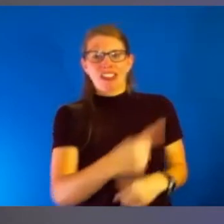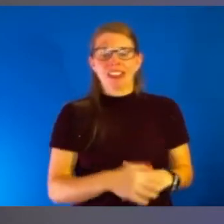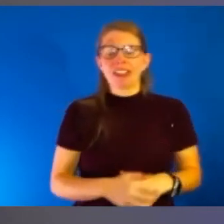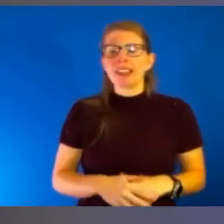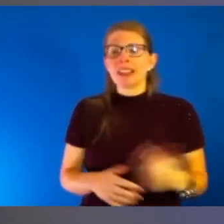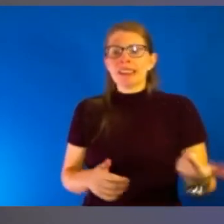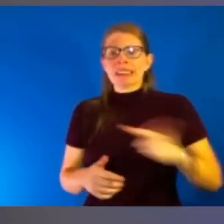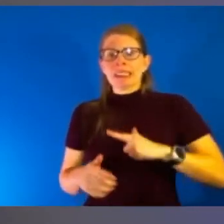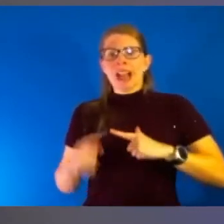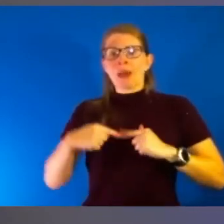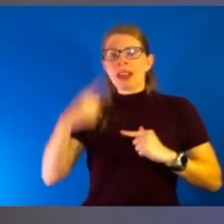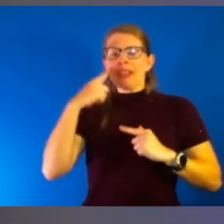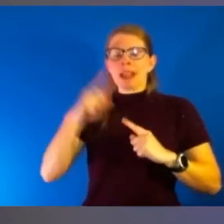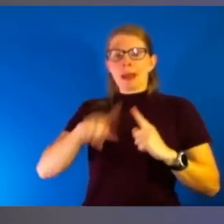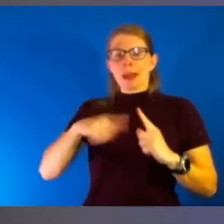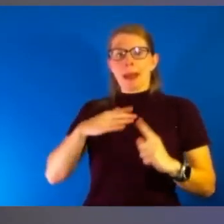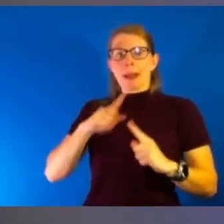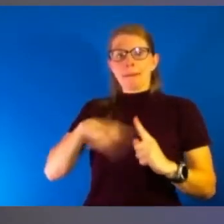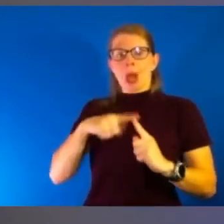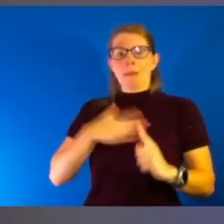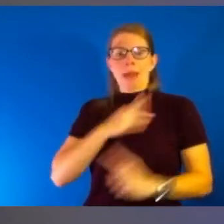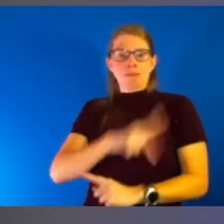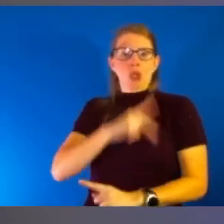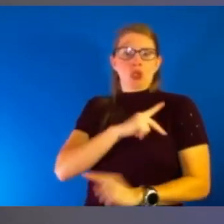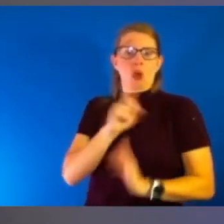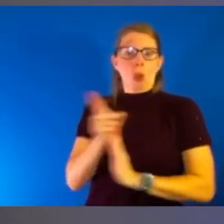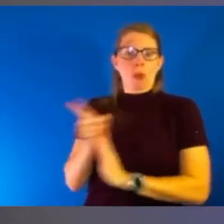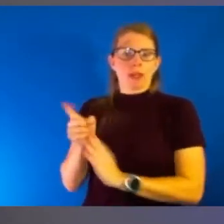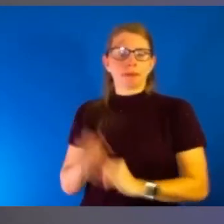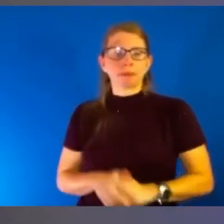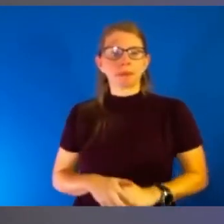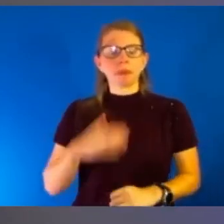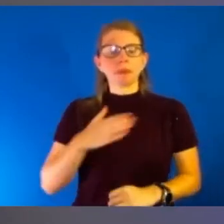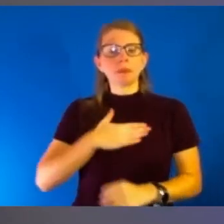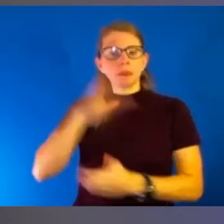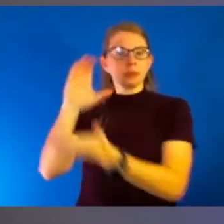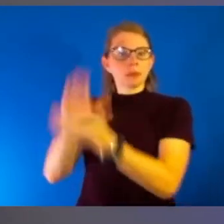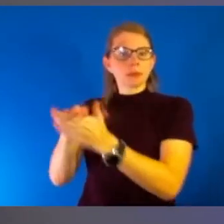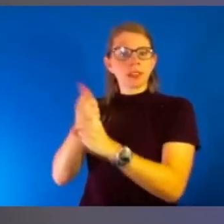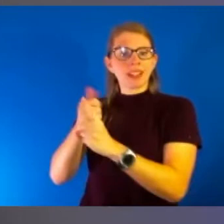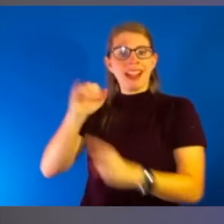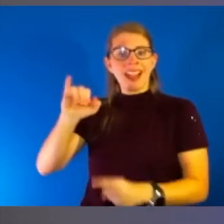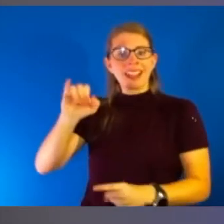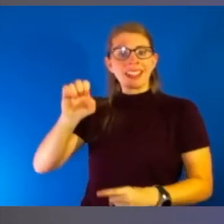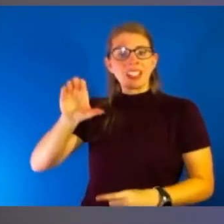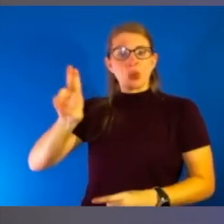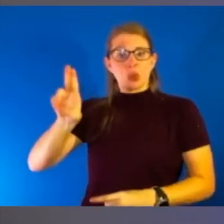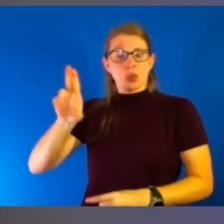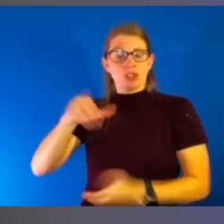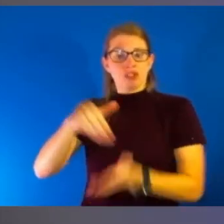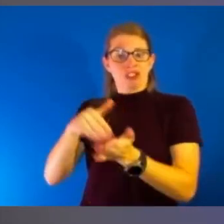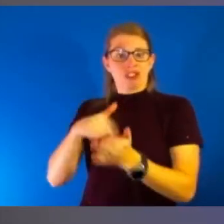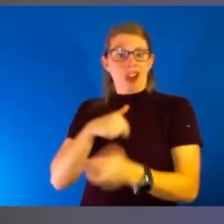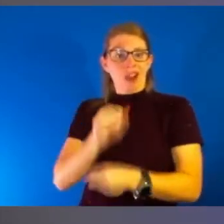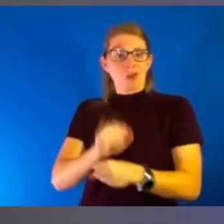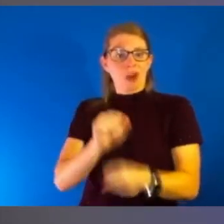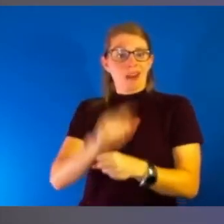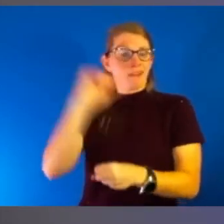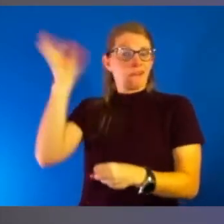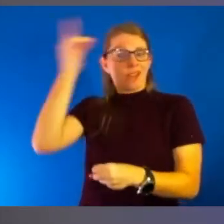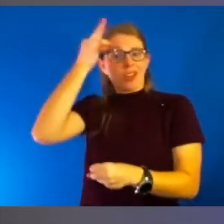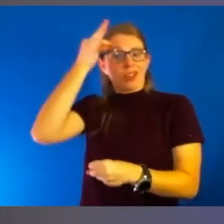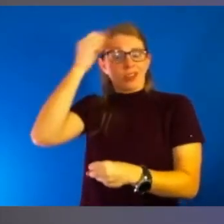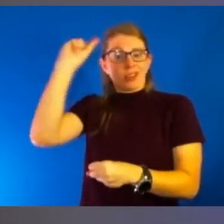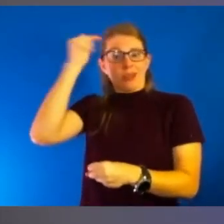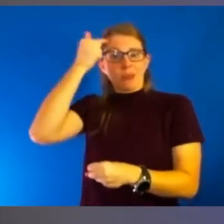my personal moments. So so my husband is an ICU doctor and I work in the federal government public health. And